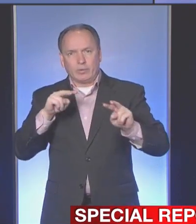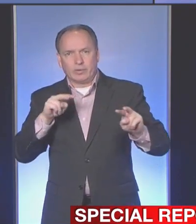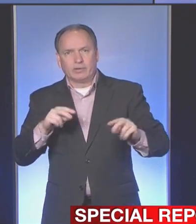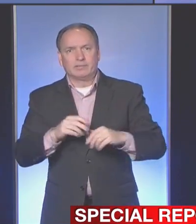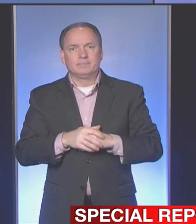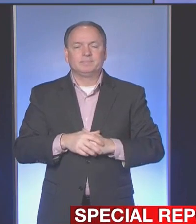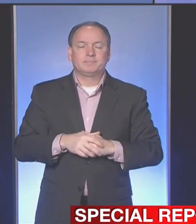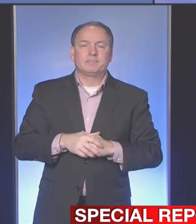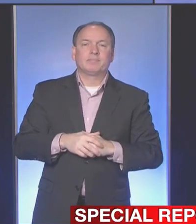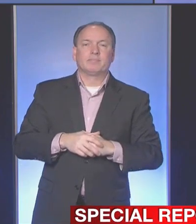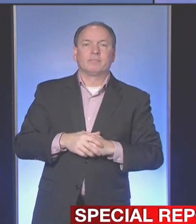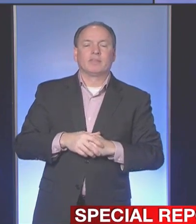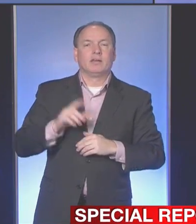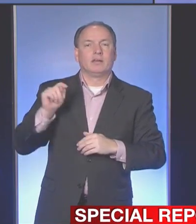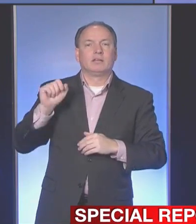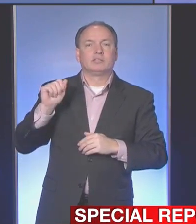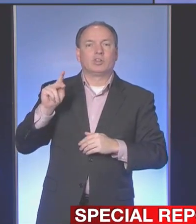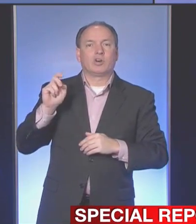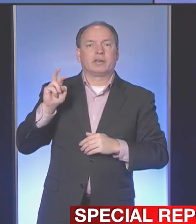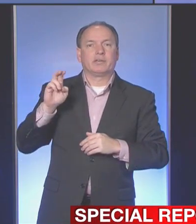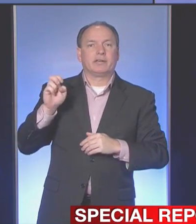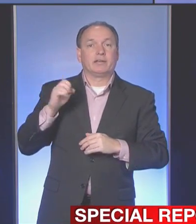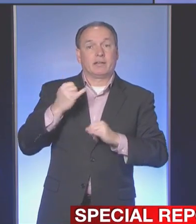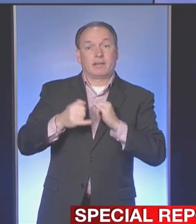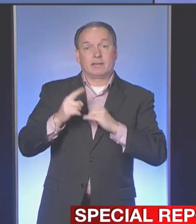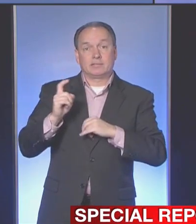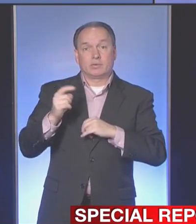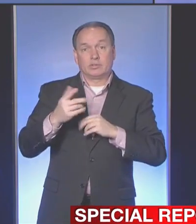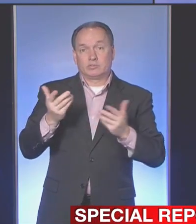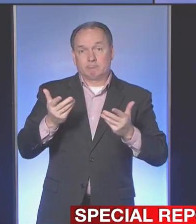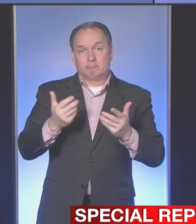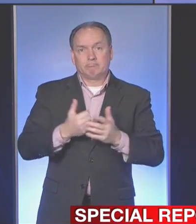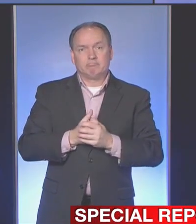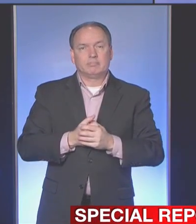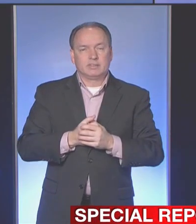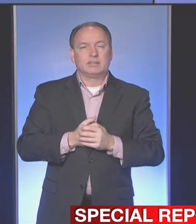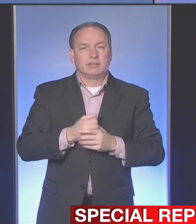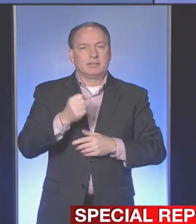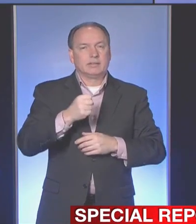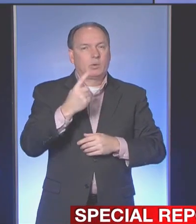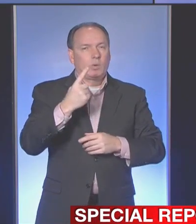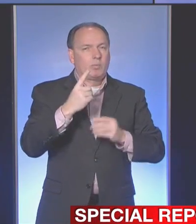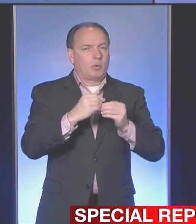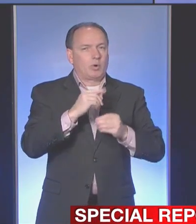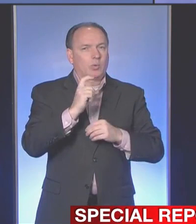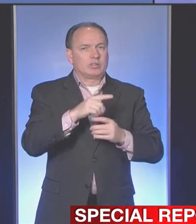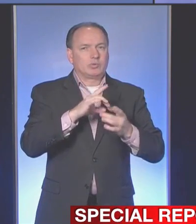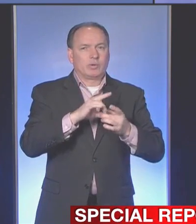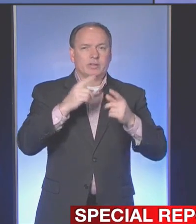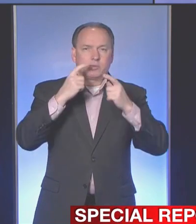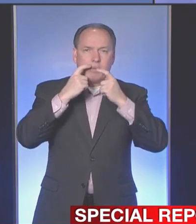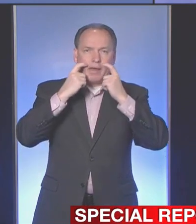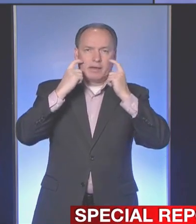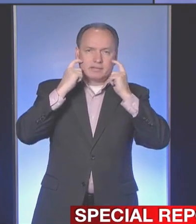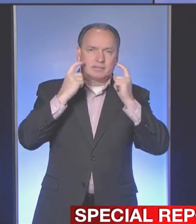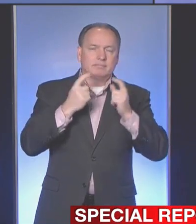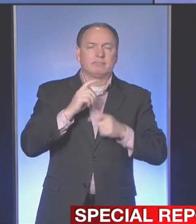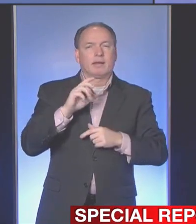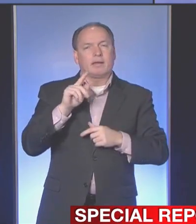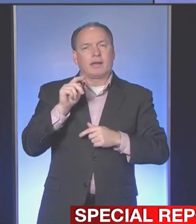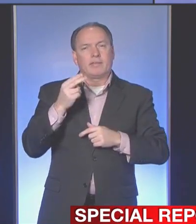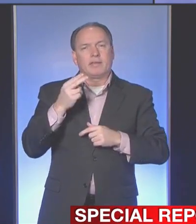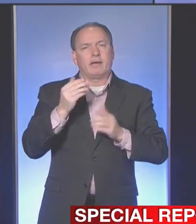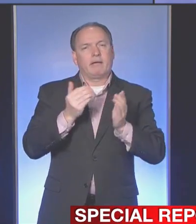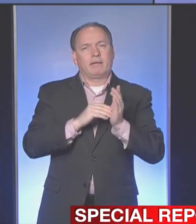How about Talk Erie? Do you have any last questions? Yeah, one last question regarding the mask, Kathy. Again,